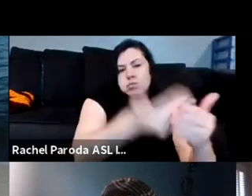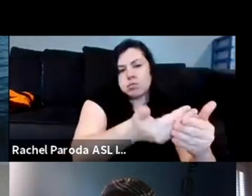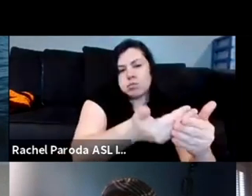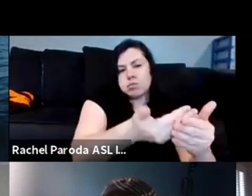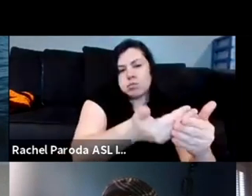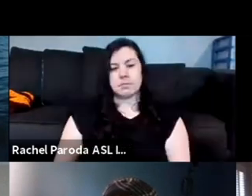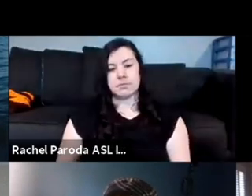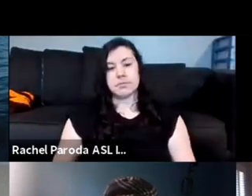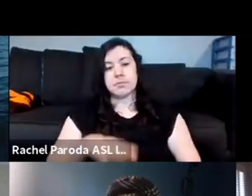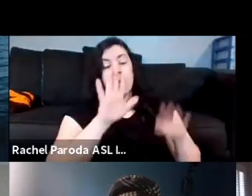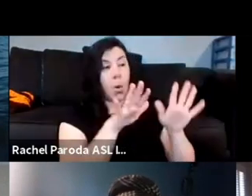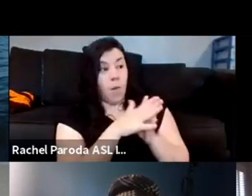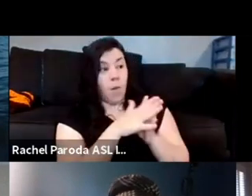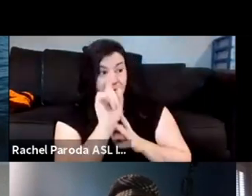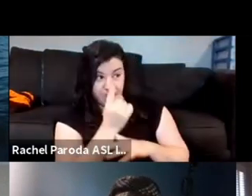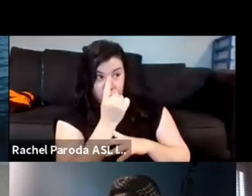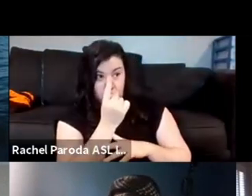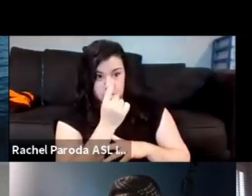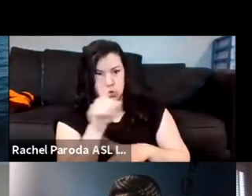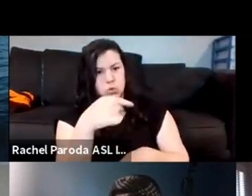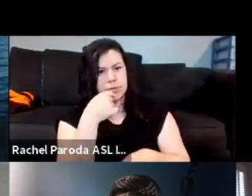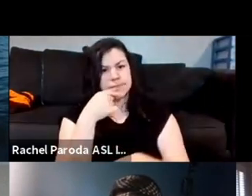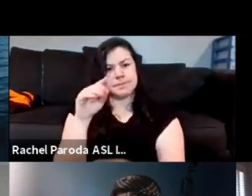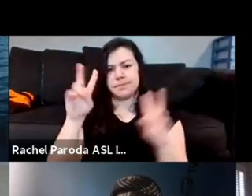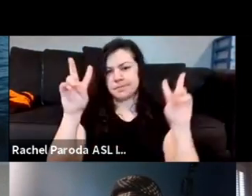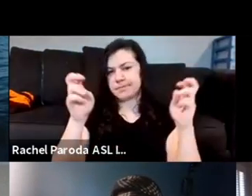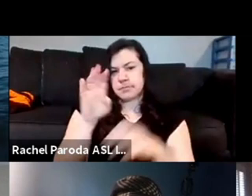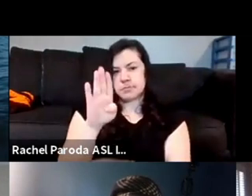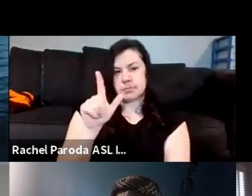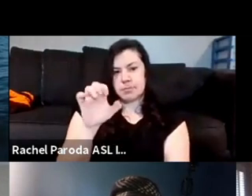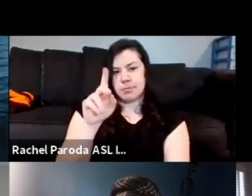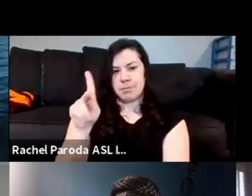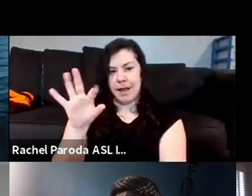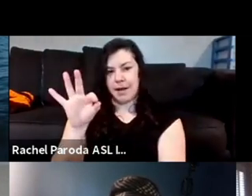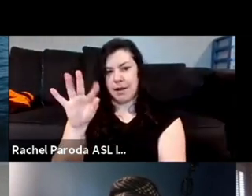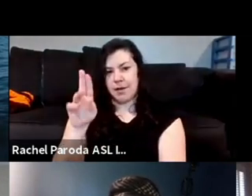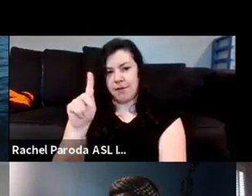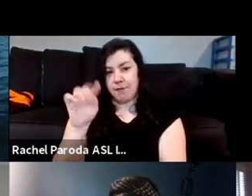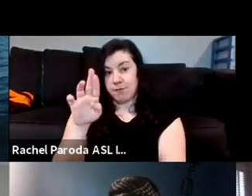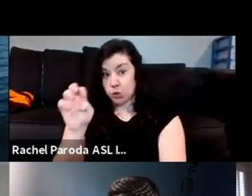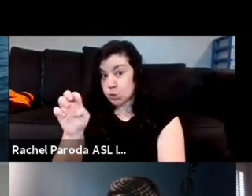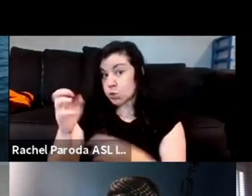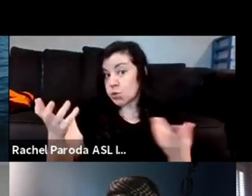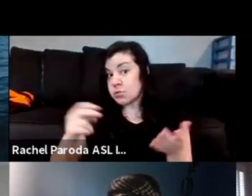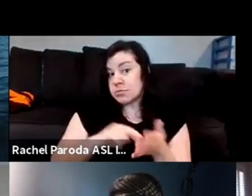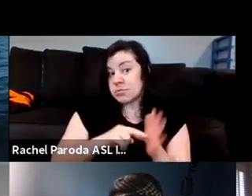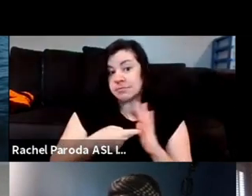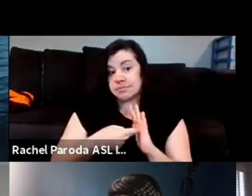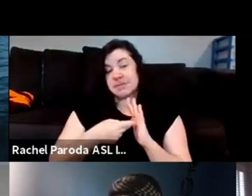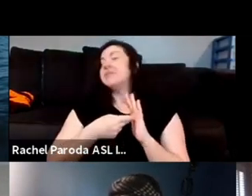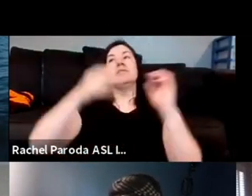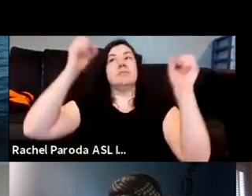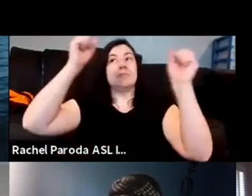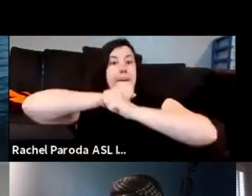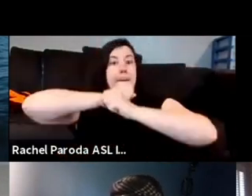ask this first when you say black futures is it something that we're going to reimagine and using psychology